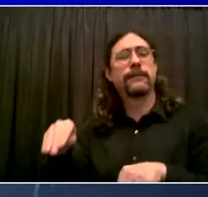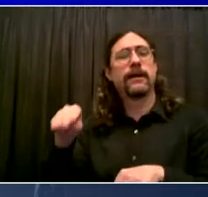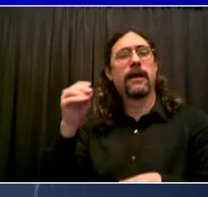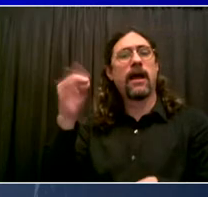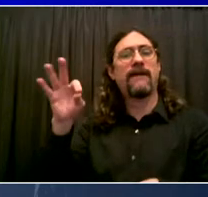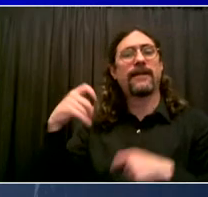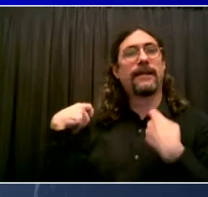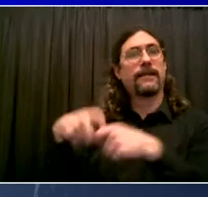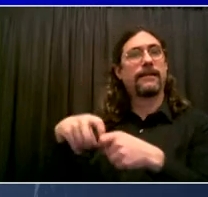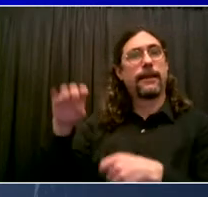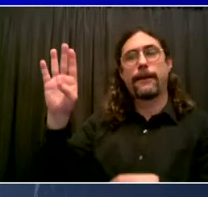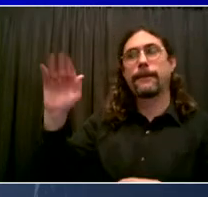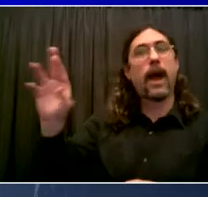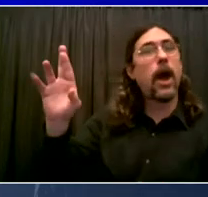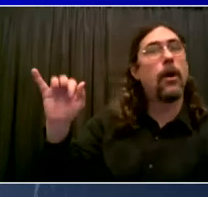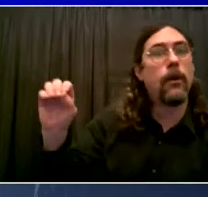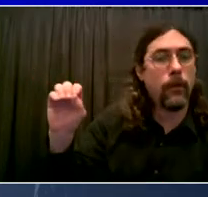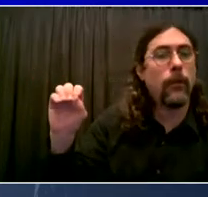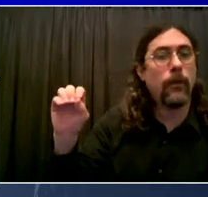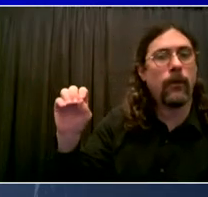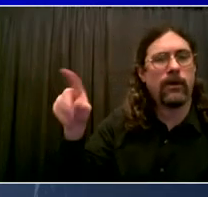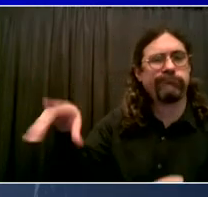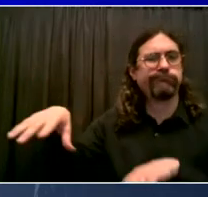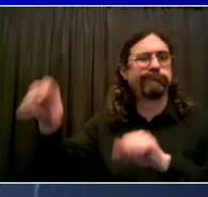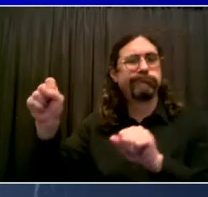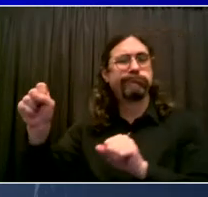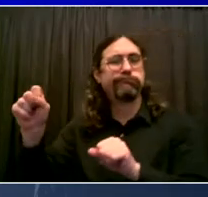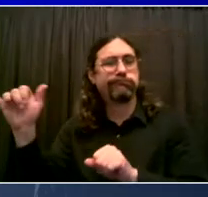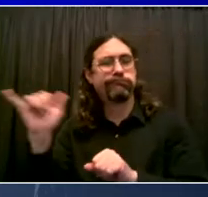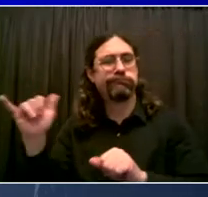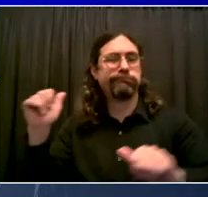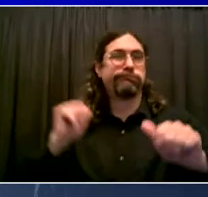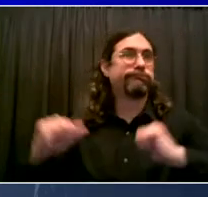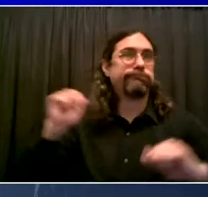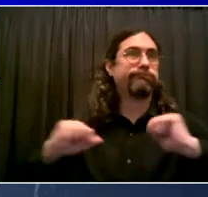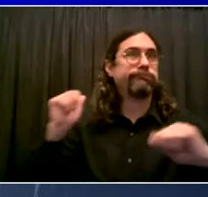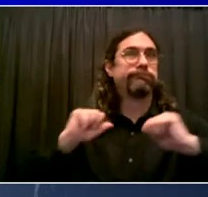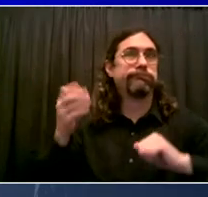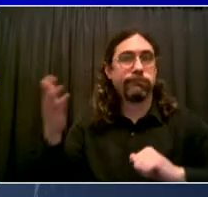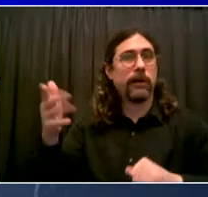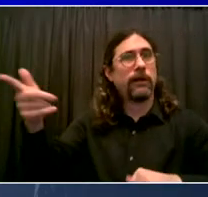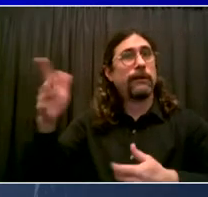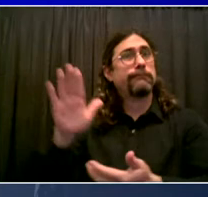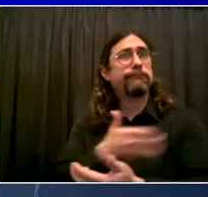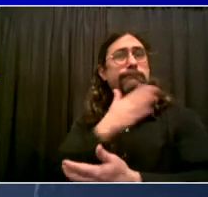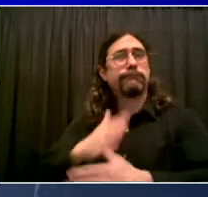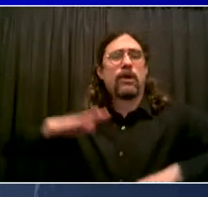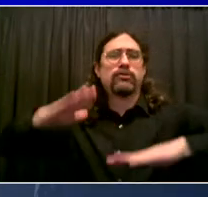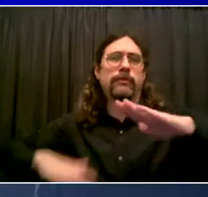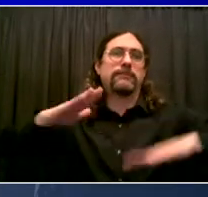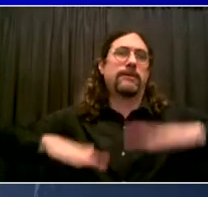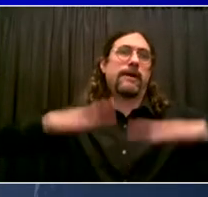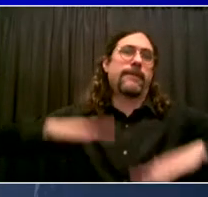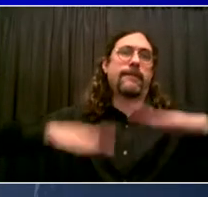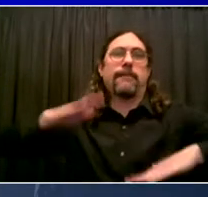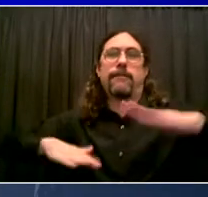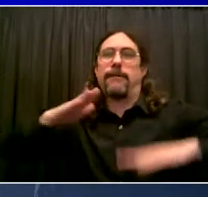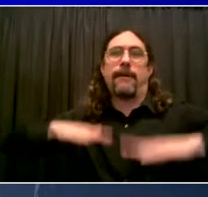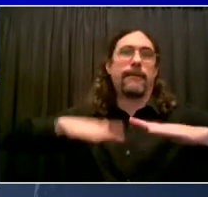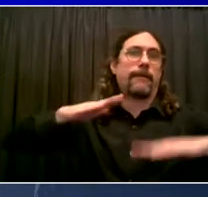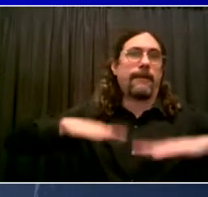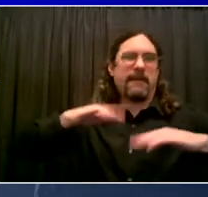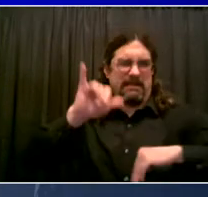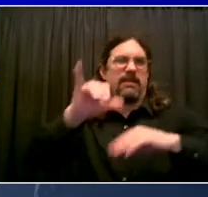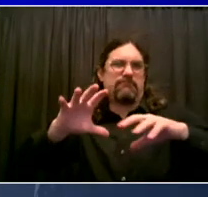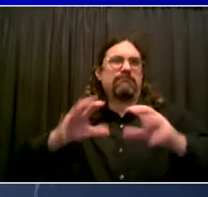drumming group, Fogo Azul, and more additional performances as well. These are the kinds of events that are to excite